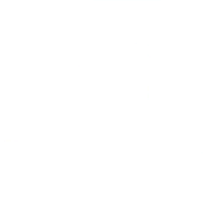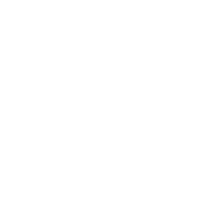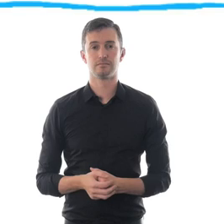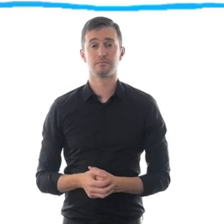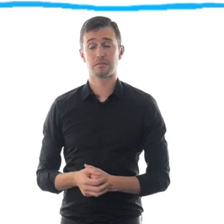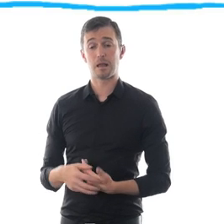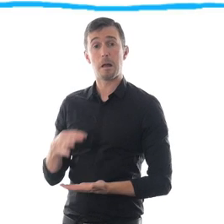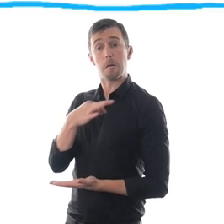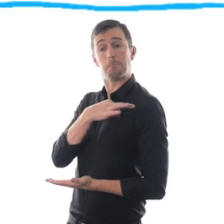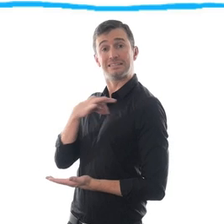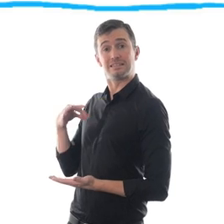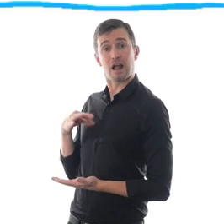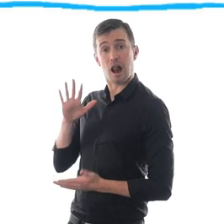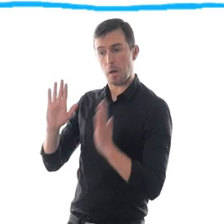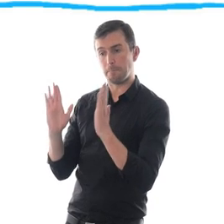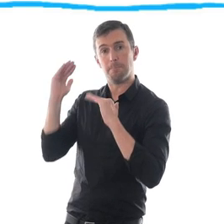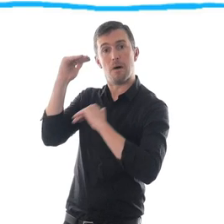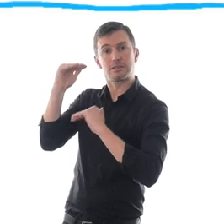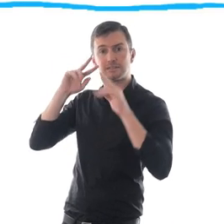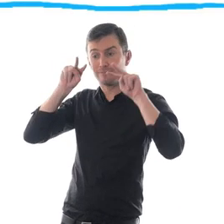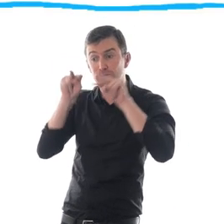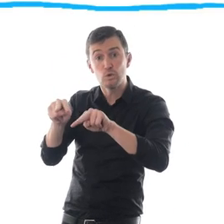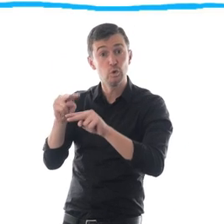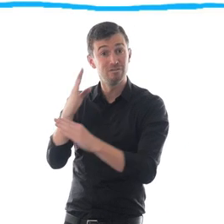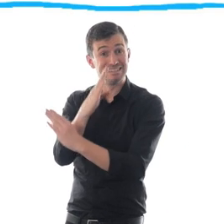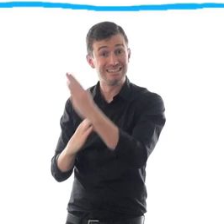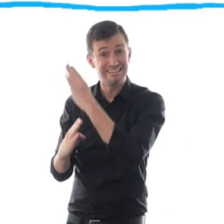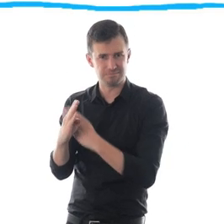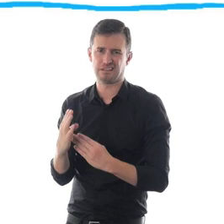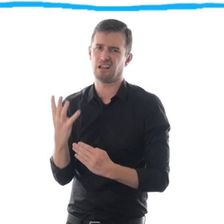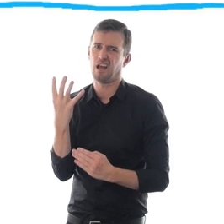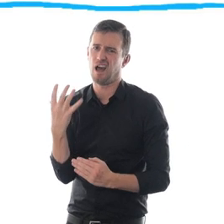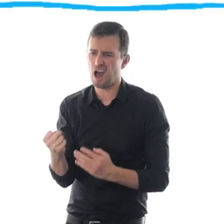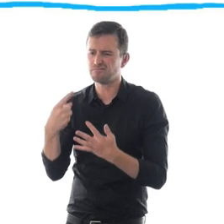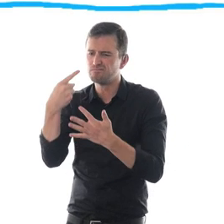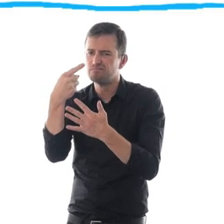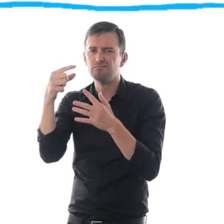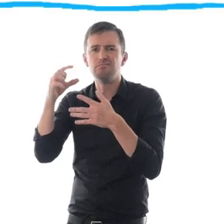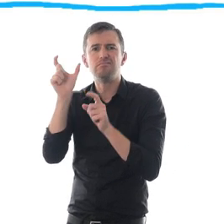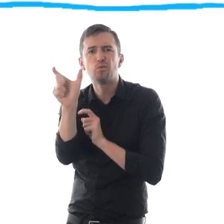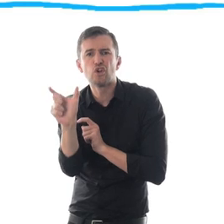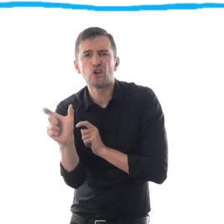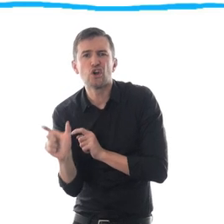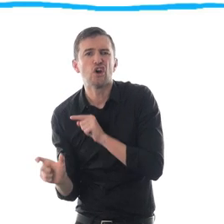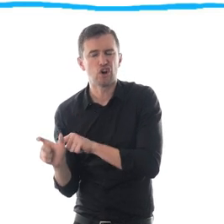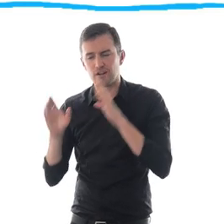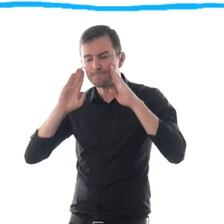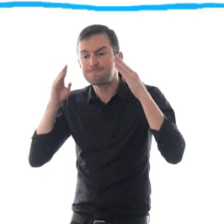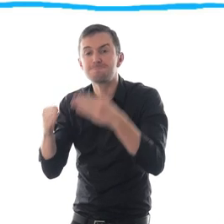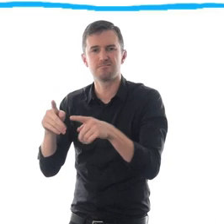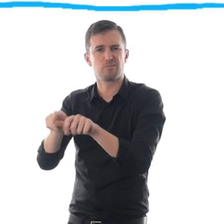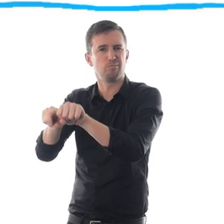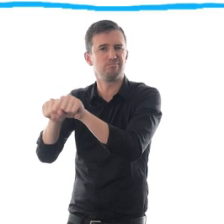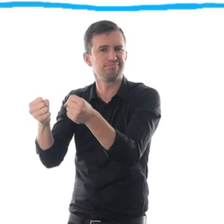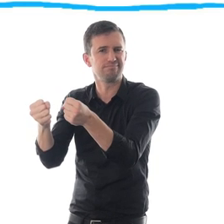The medical model of disability has also commonly used terms which see impairment as something to be treated or fixed,